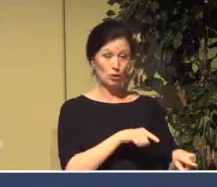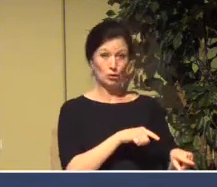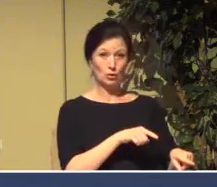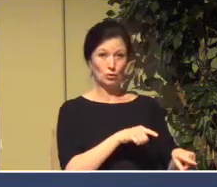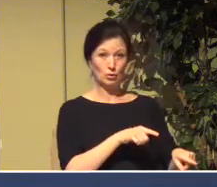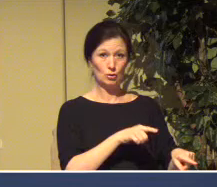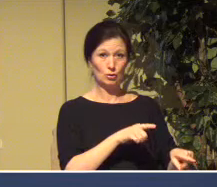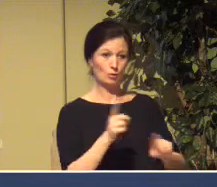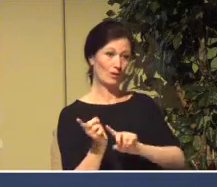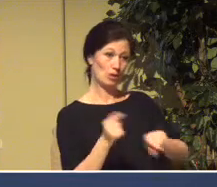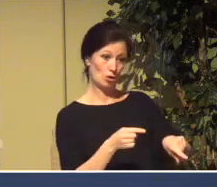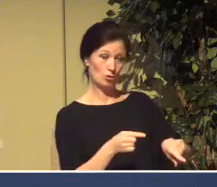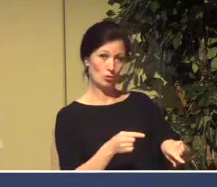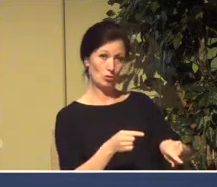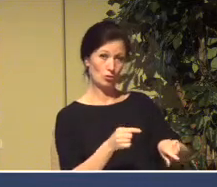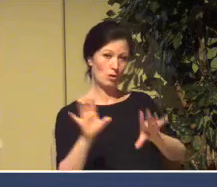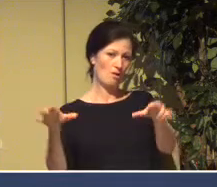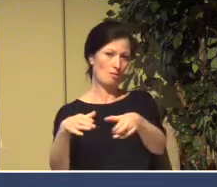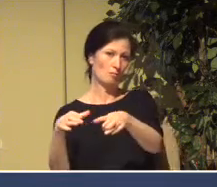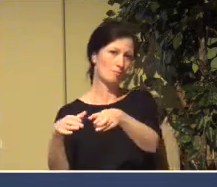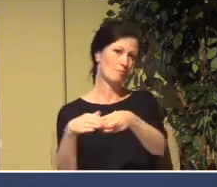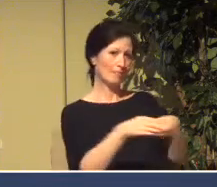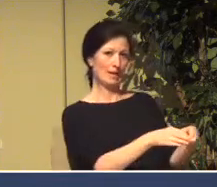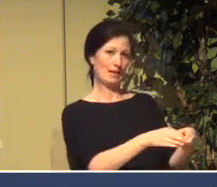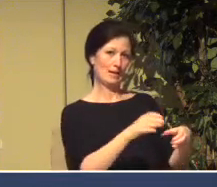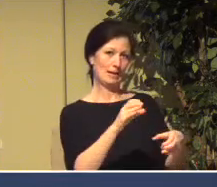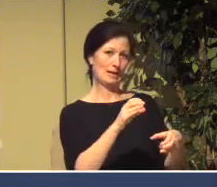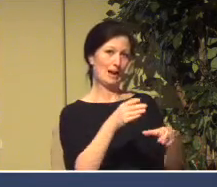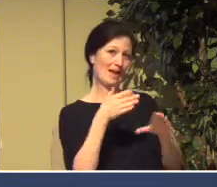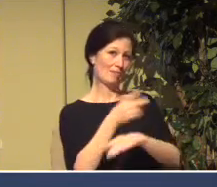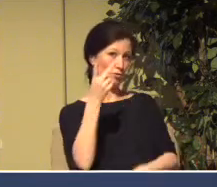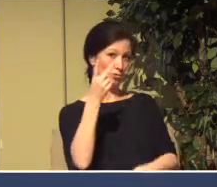And so would the exiles. They would all return within two years' time.